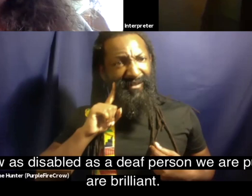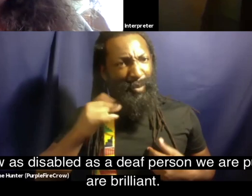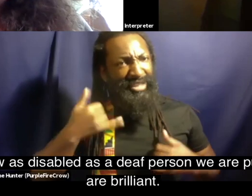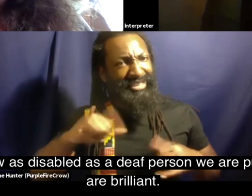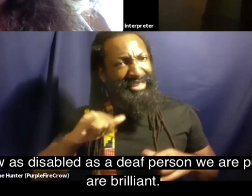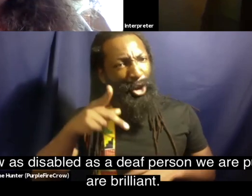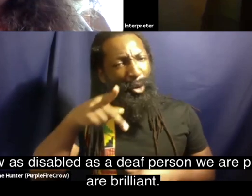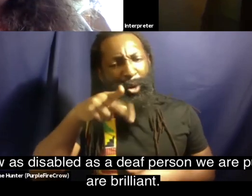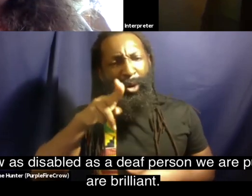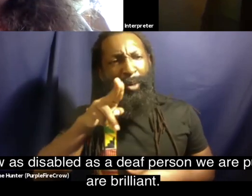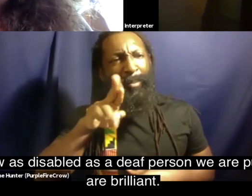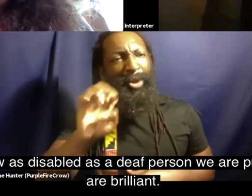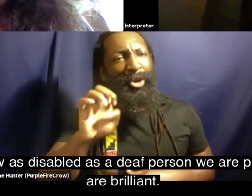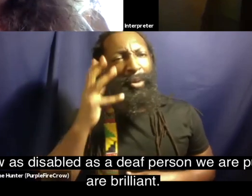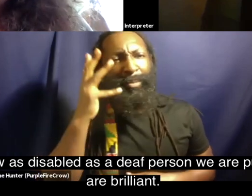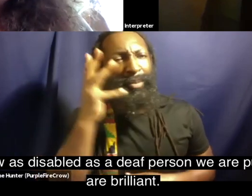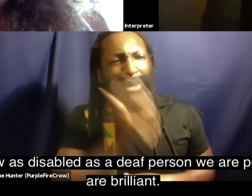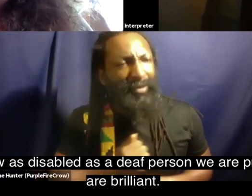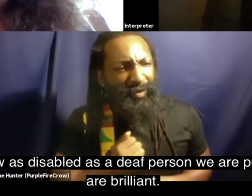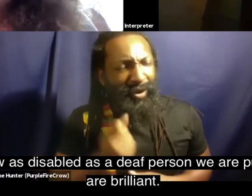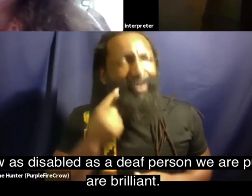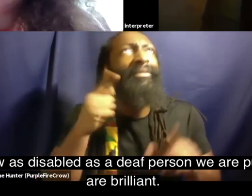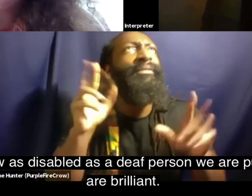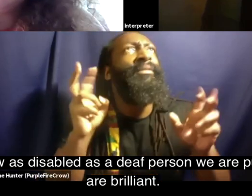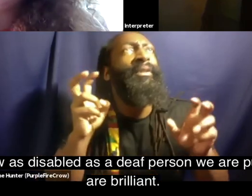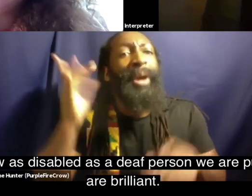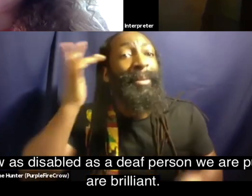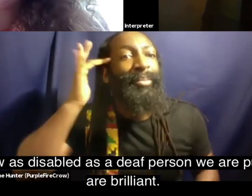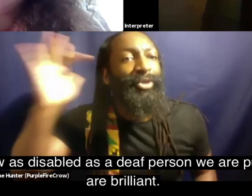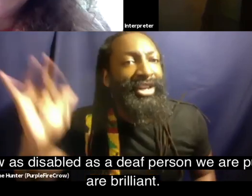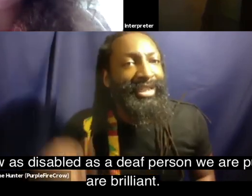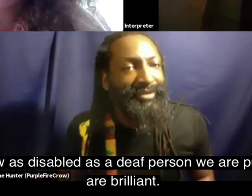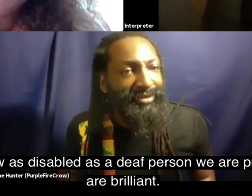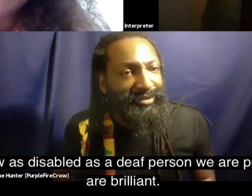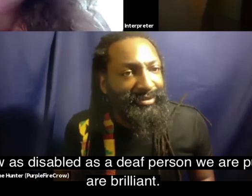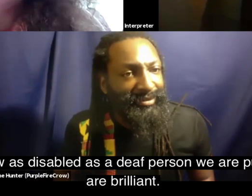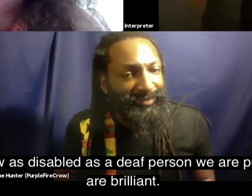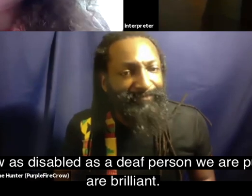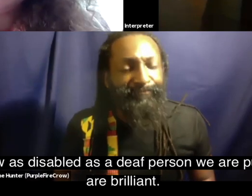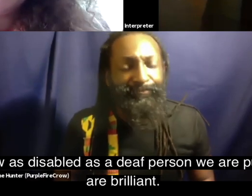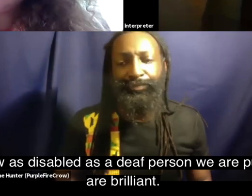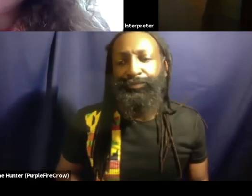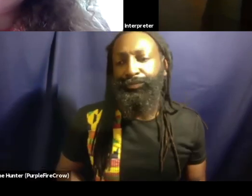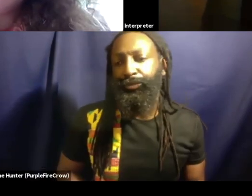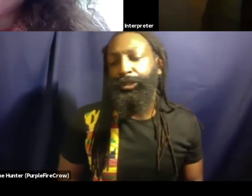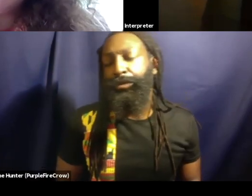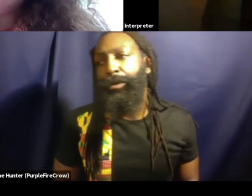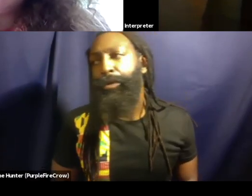you know as disabled as a deaf person we are pure we are beautiful and we are brilliant